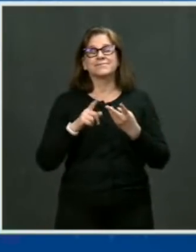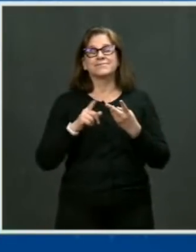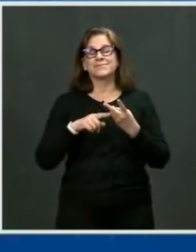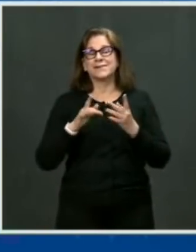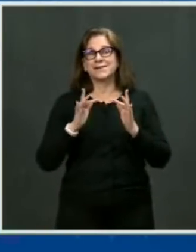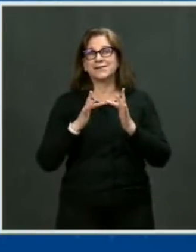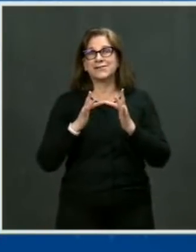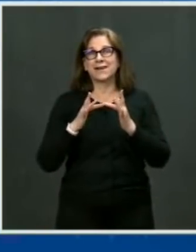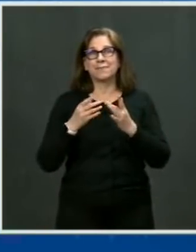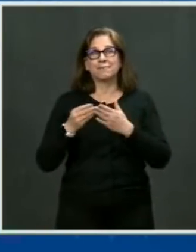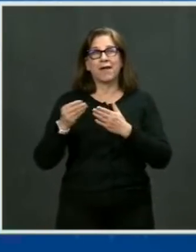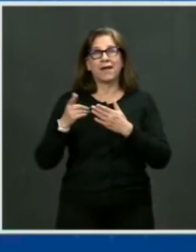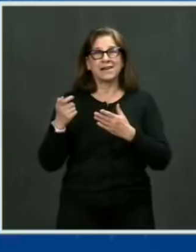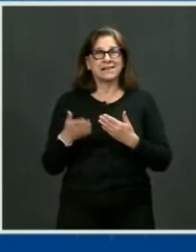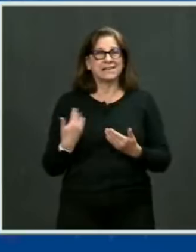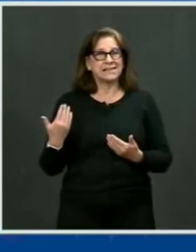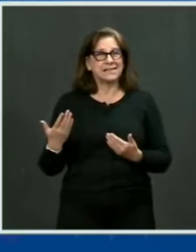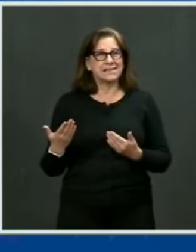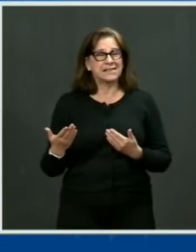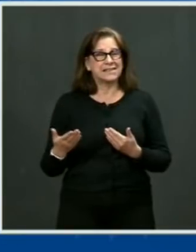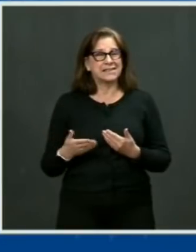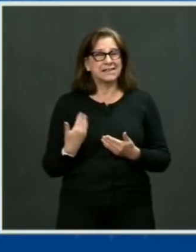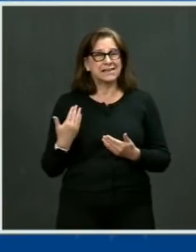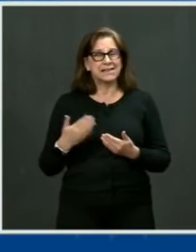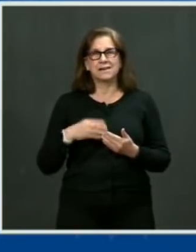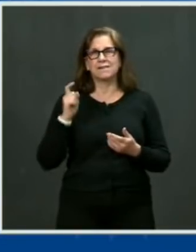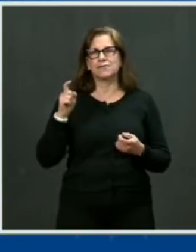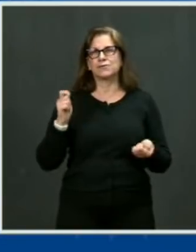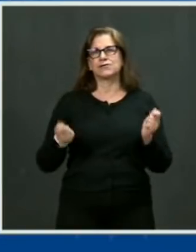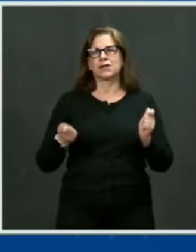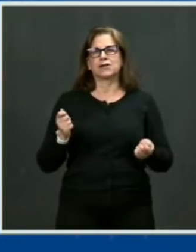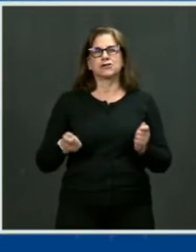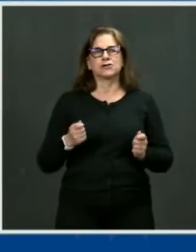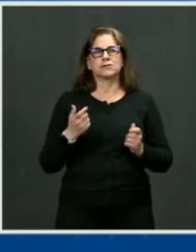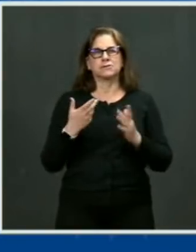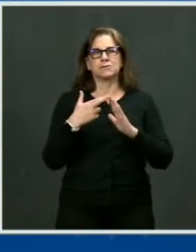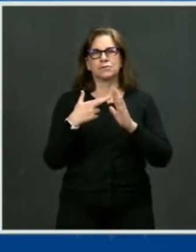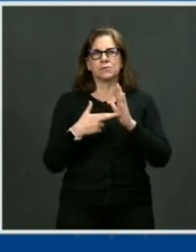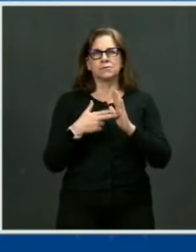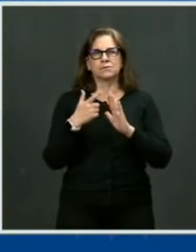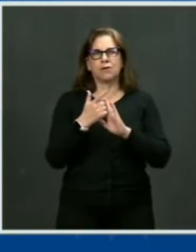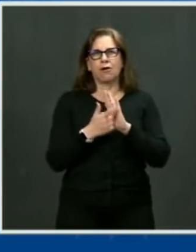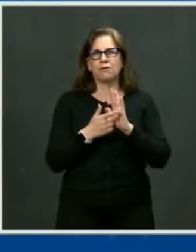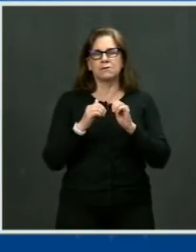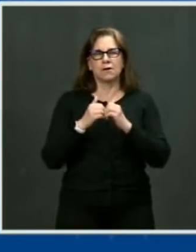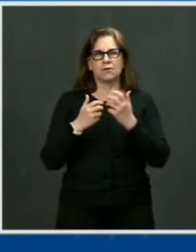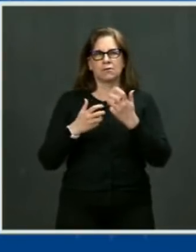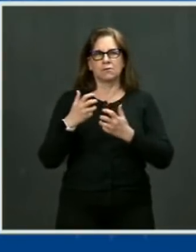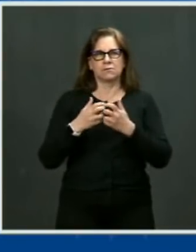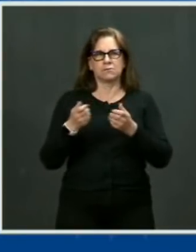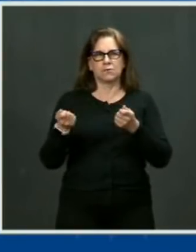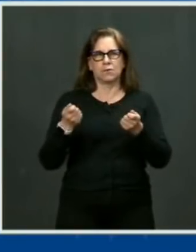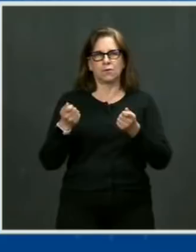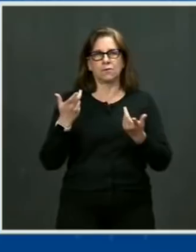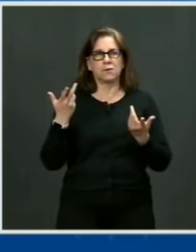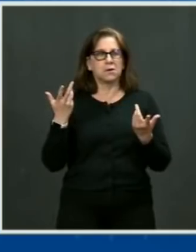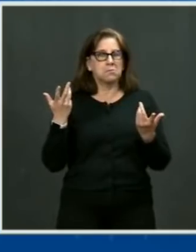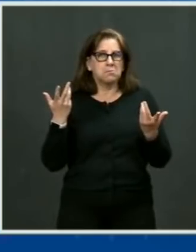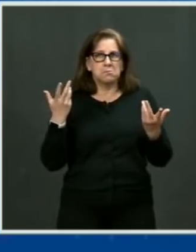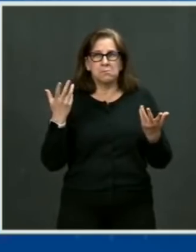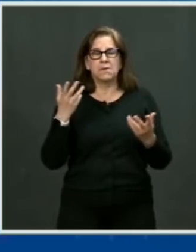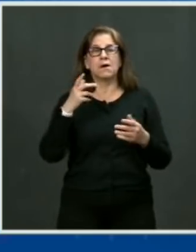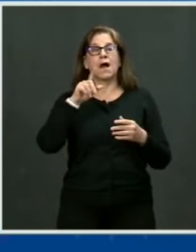We also have to ask the Justice Department to release a new annual report. This report will better help policymakers address